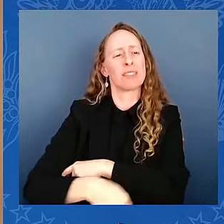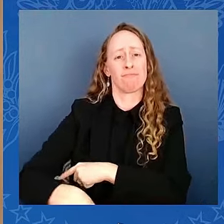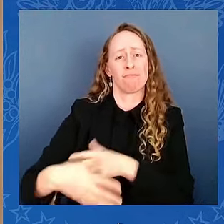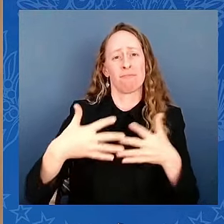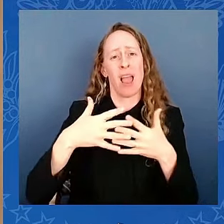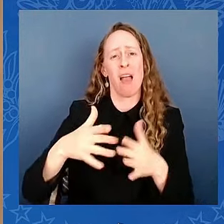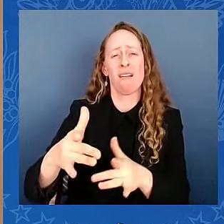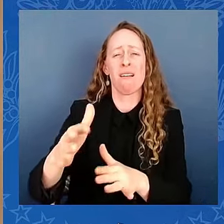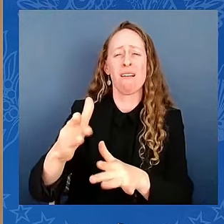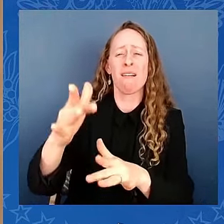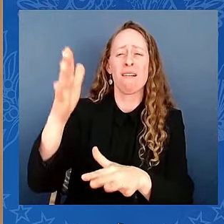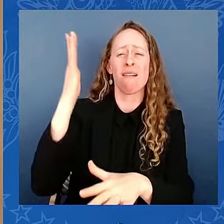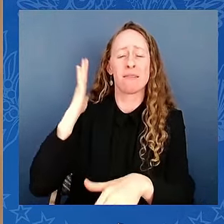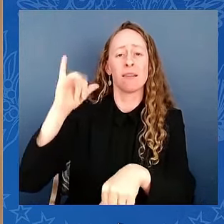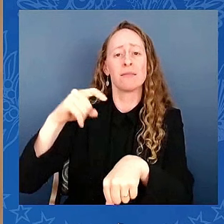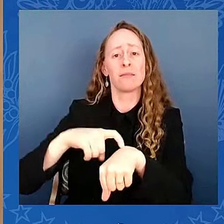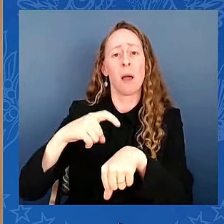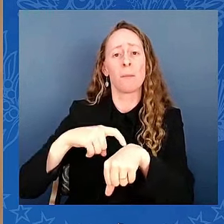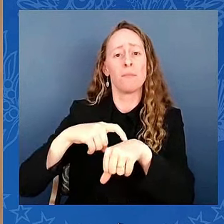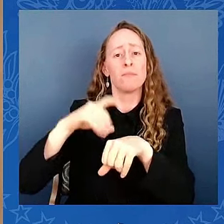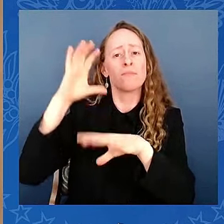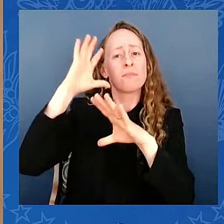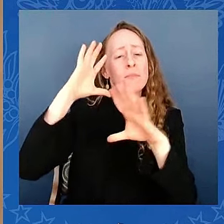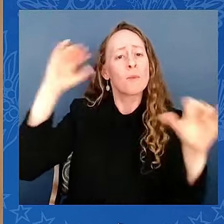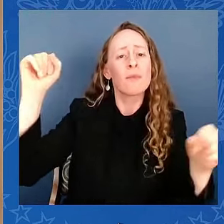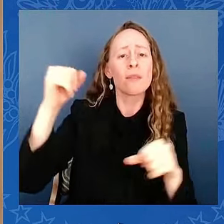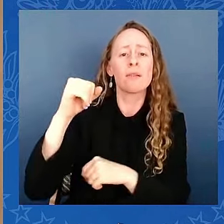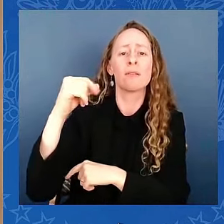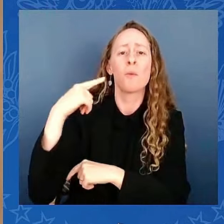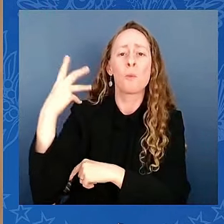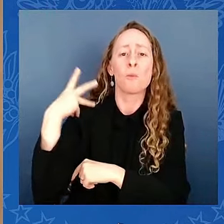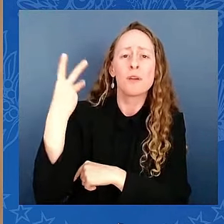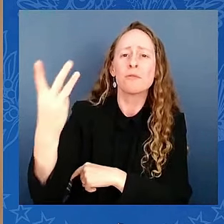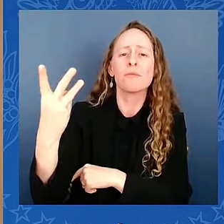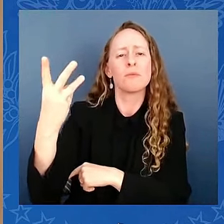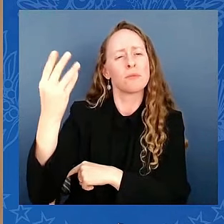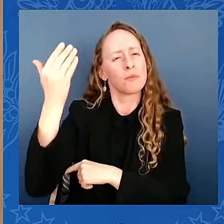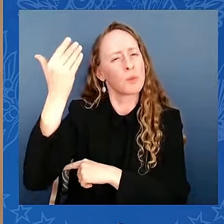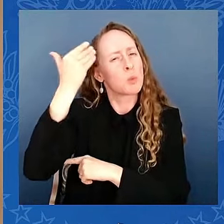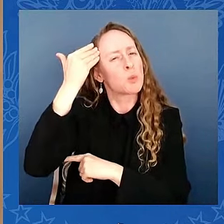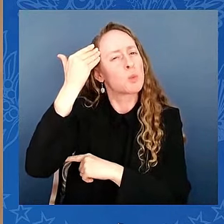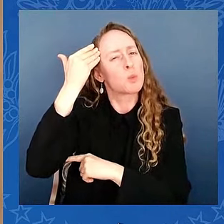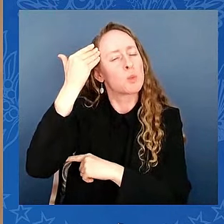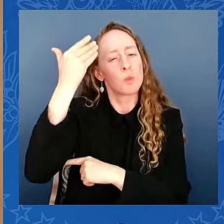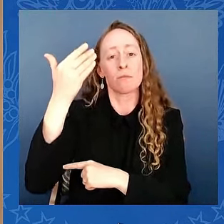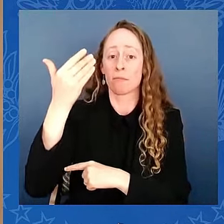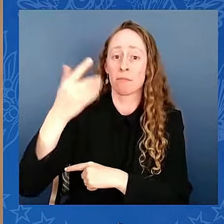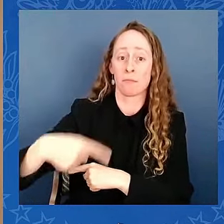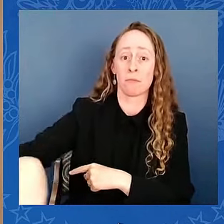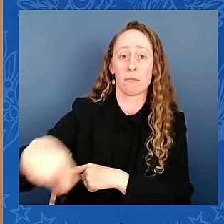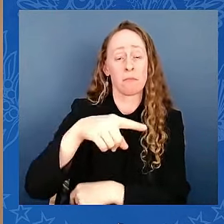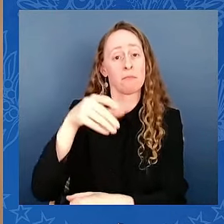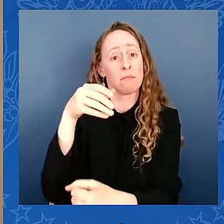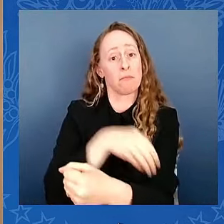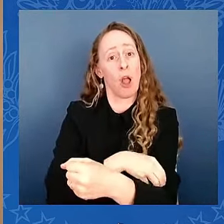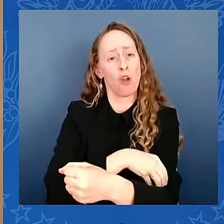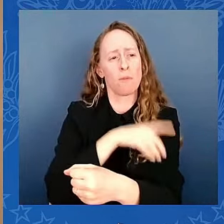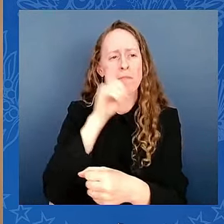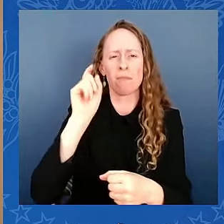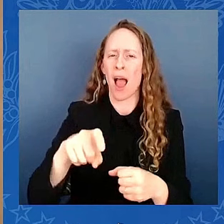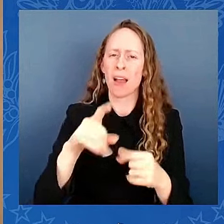He believed power was limited, not absolute. And that power always resides of the people, always.